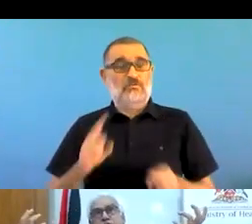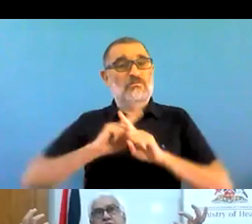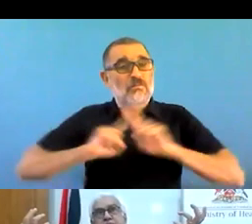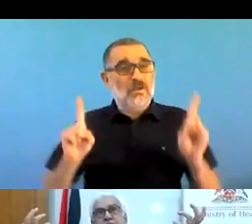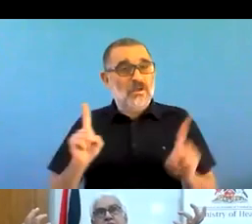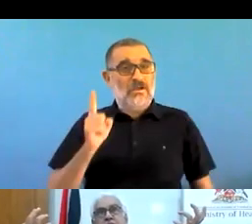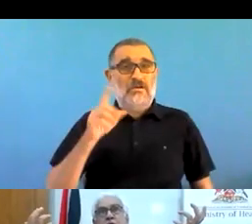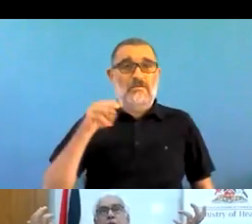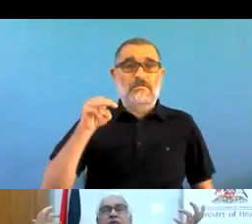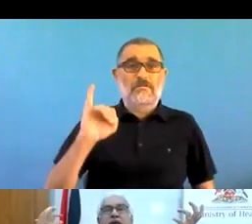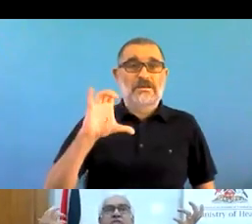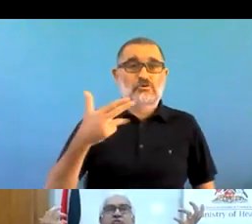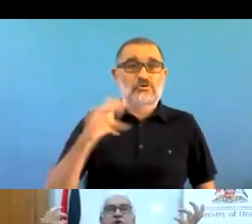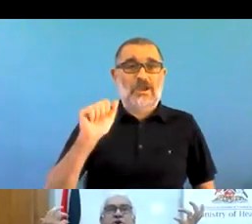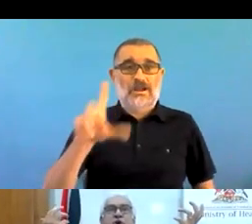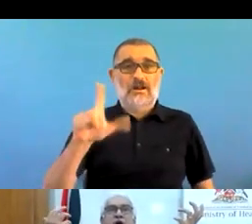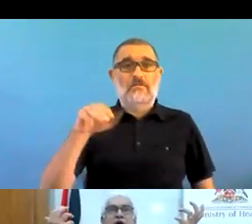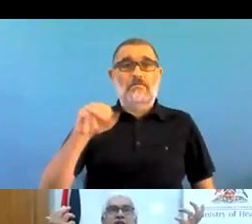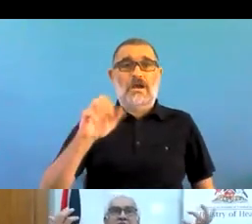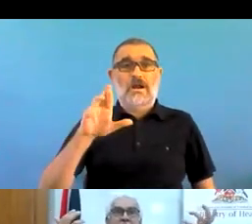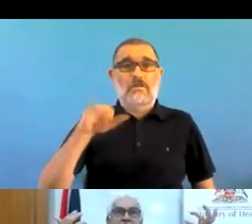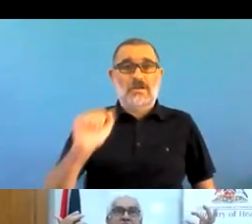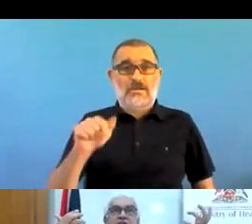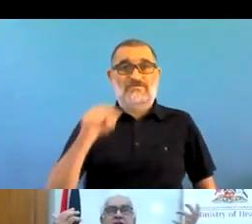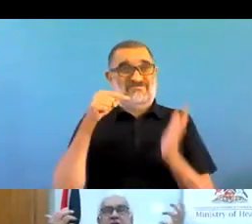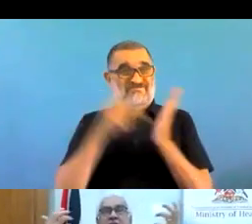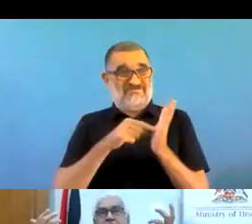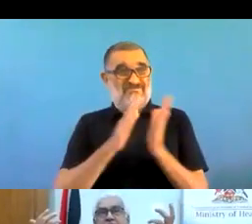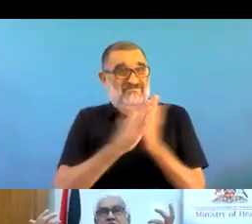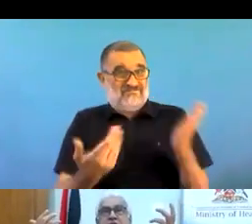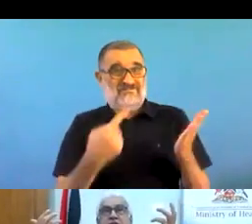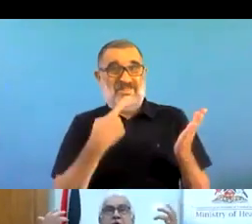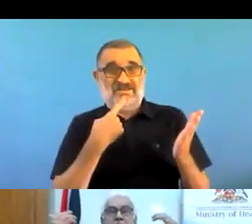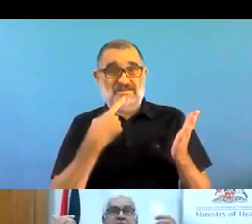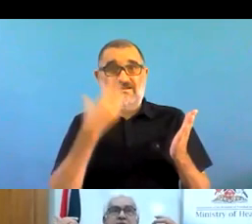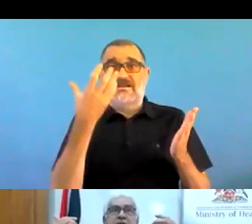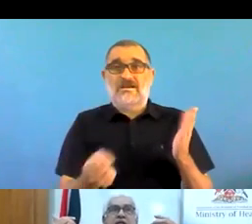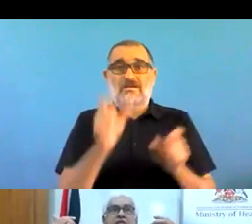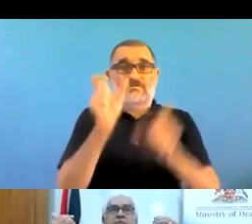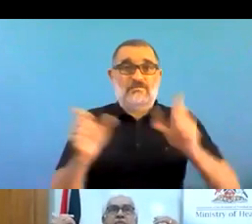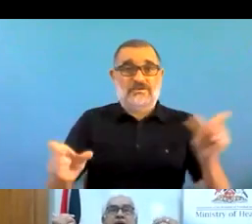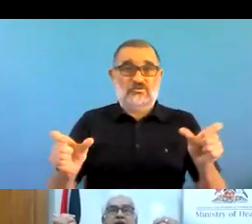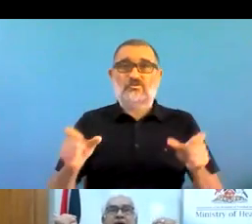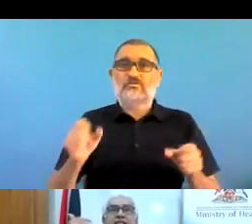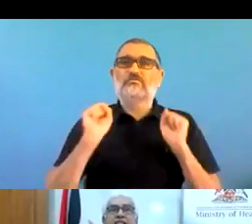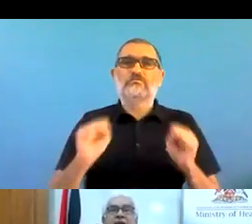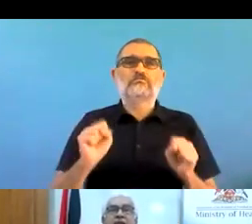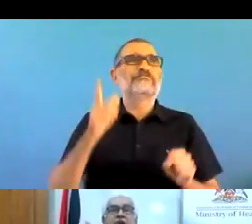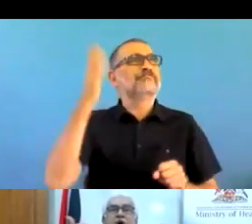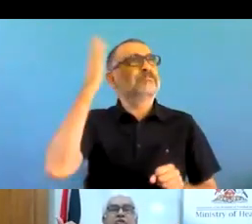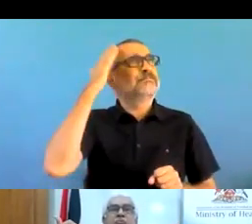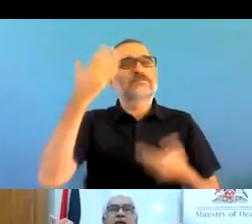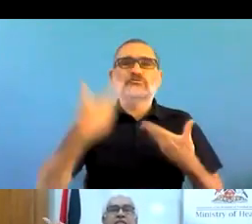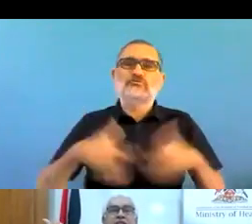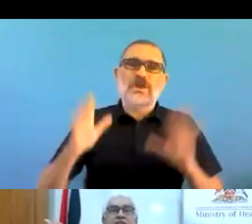who don't. Whether it's for diabetes, hypertension, or mental health, that same